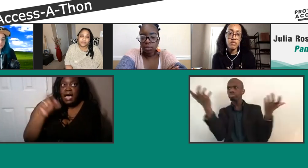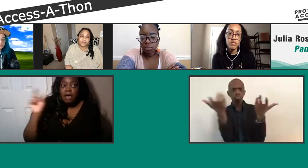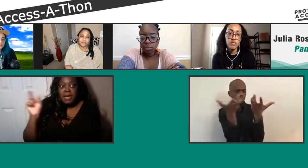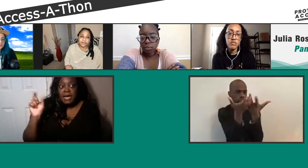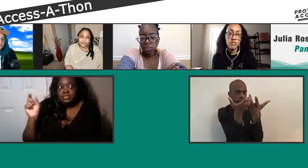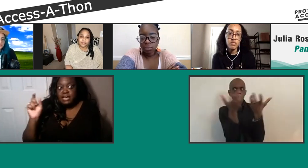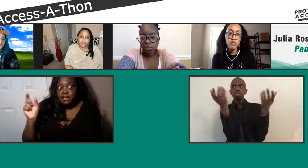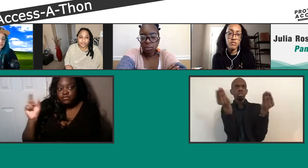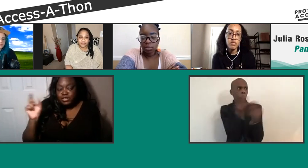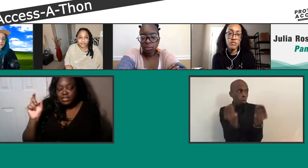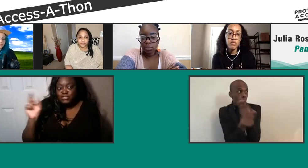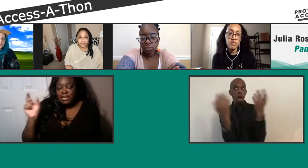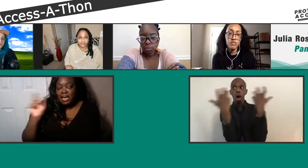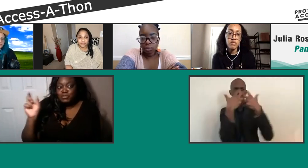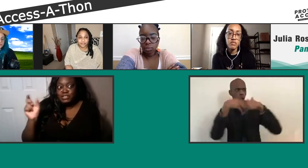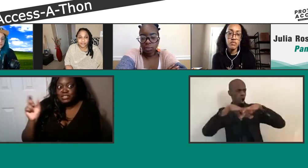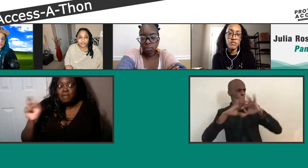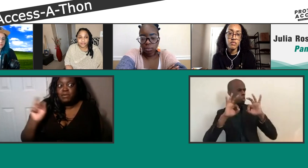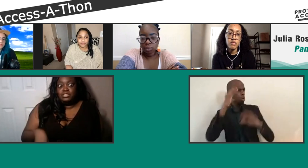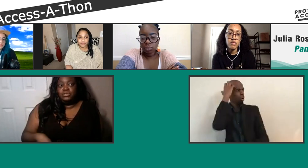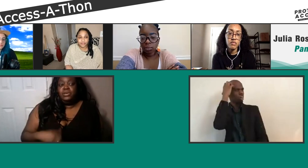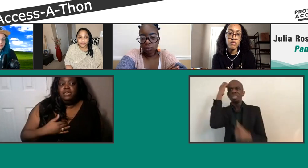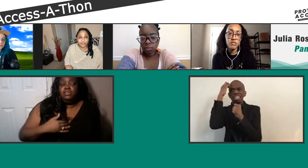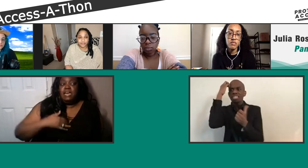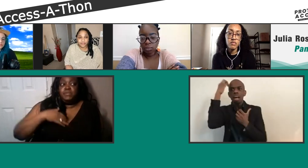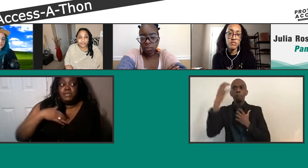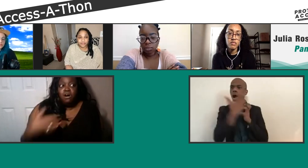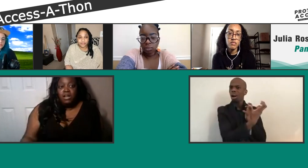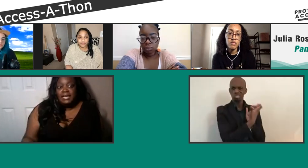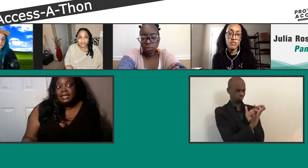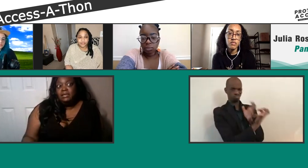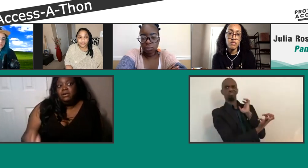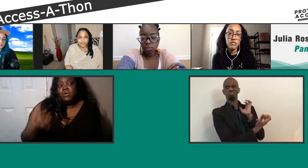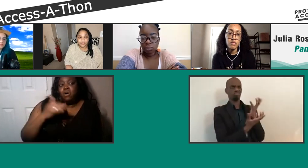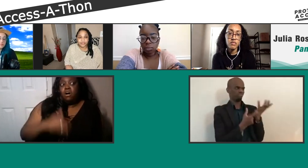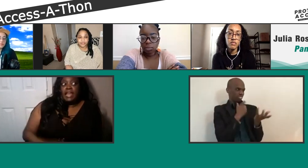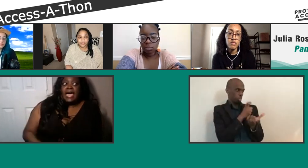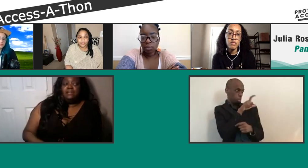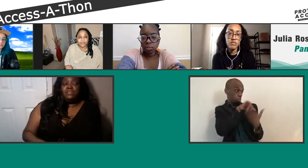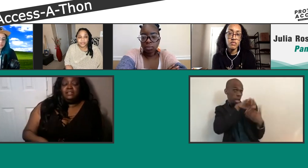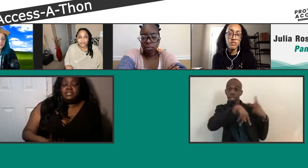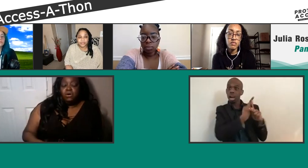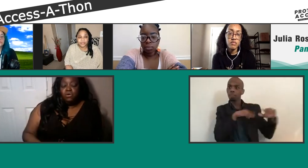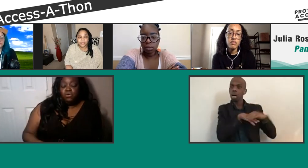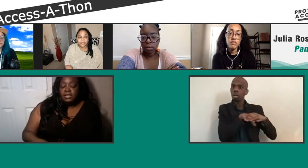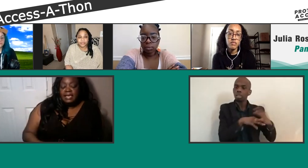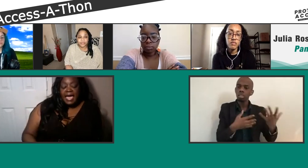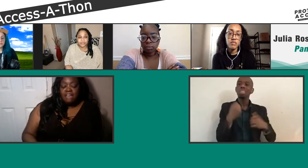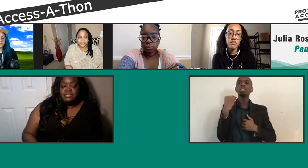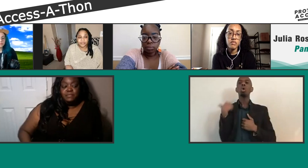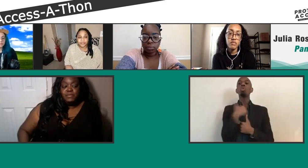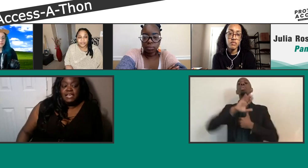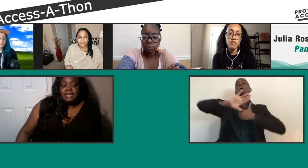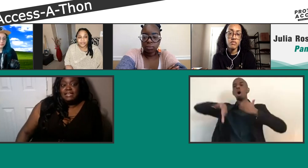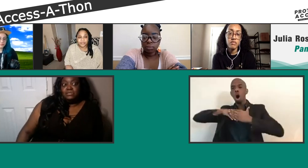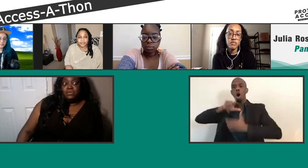amount of contribution that I'm going to do. You have to be all in it, or all out of it. This whole half